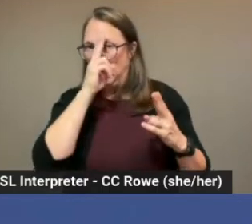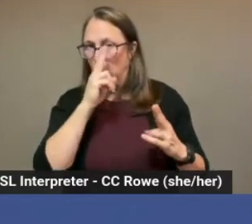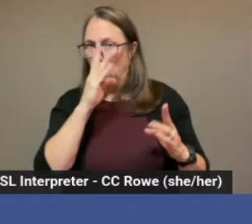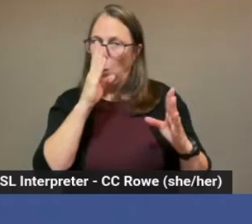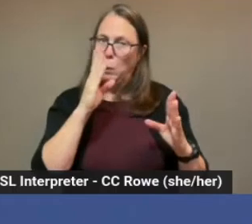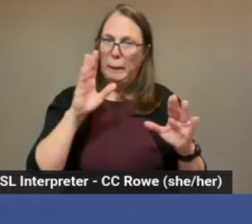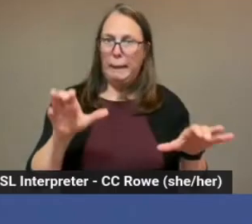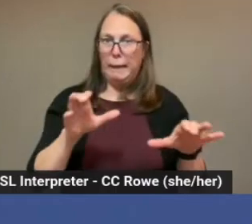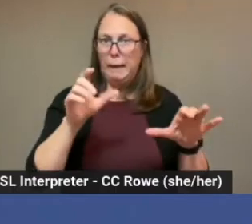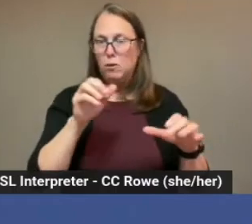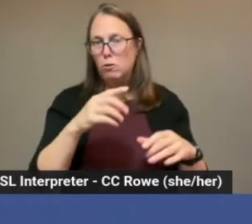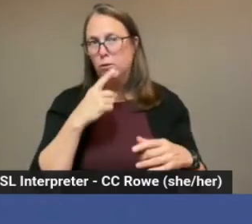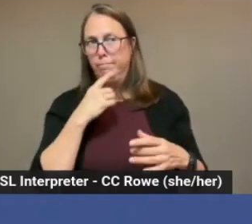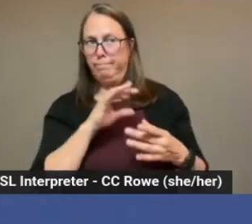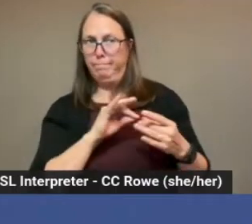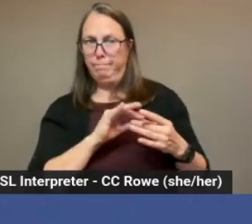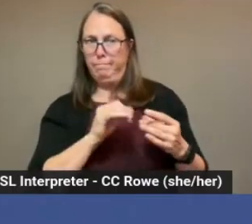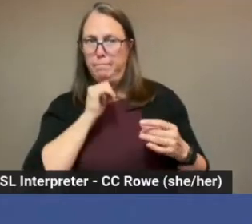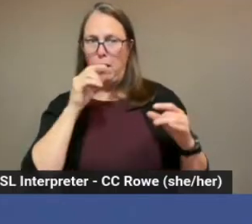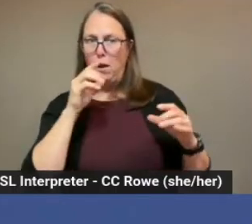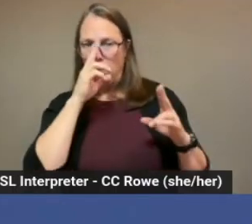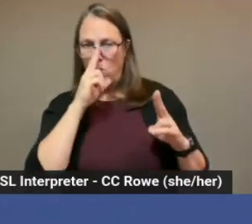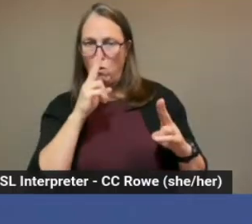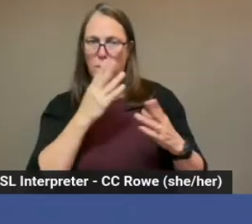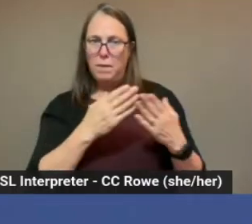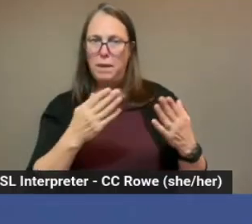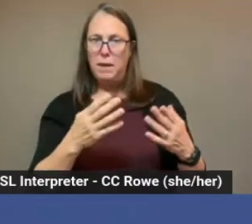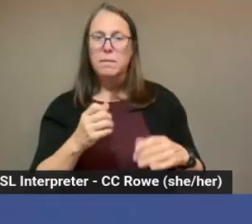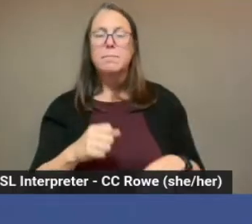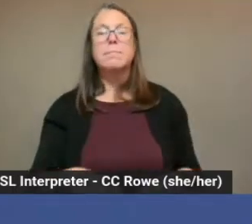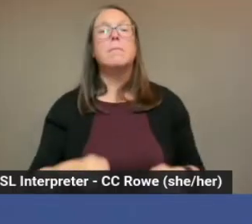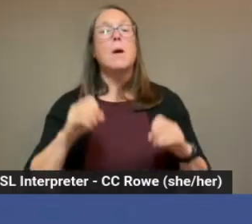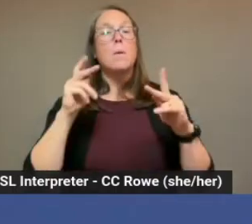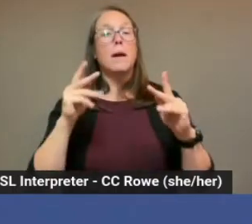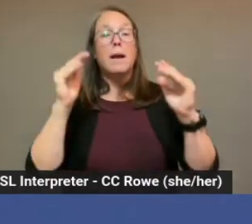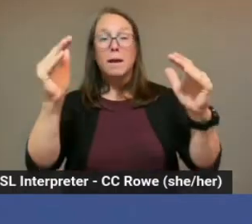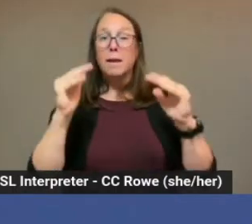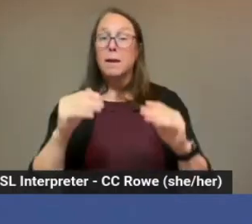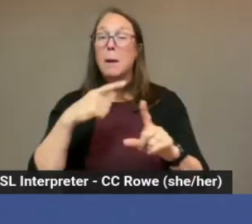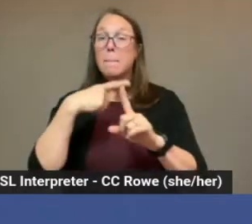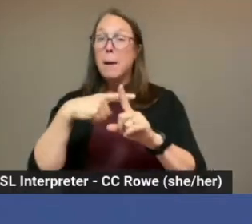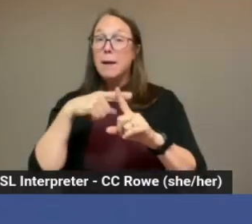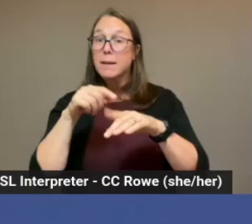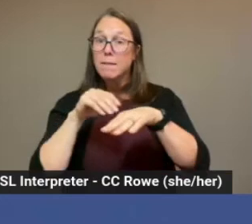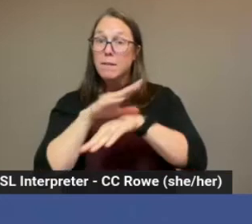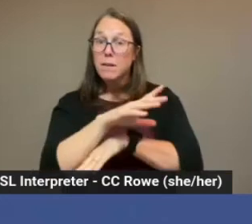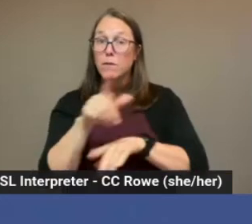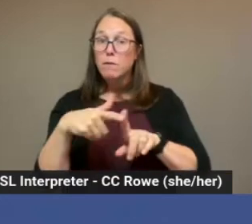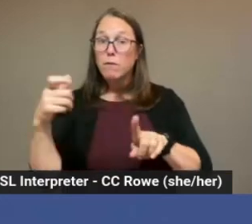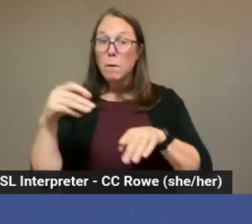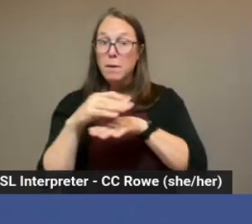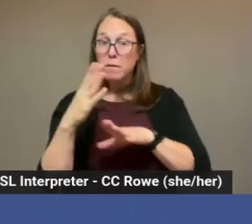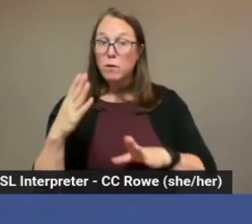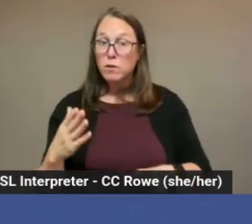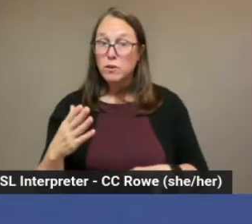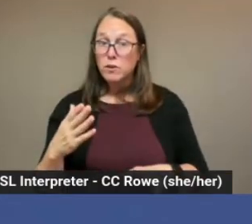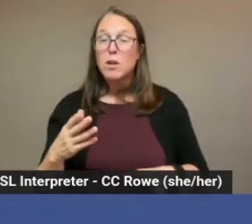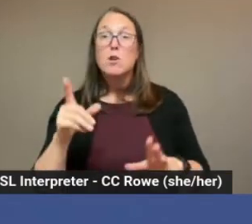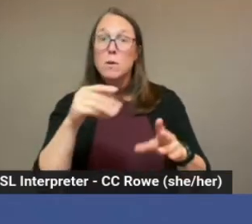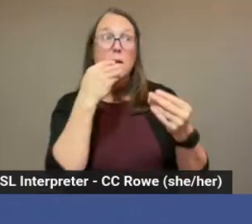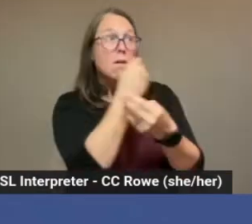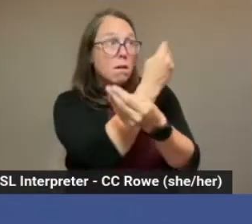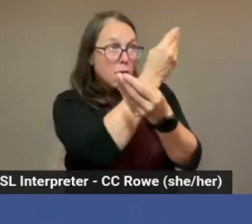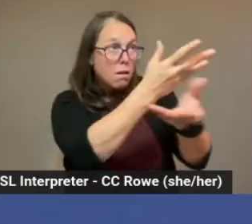things. So some of positive influence of influencers. Well, you get to spread information to